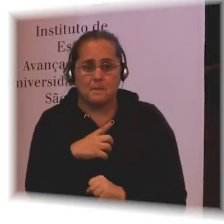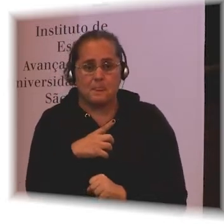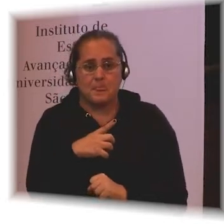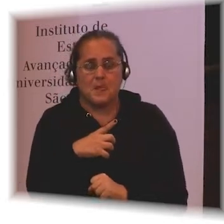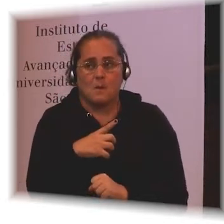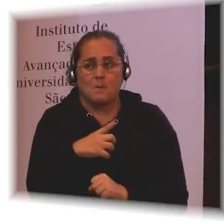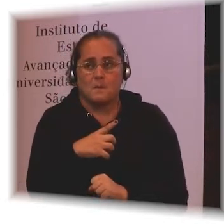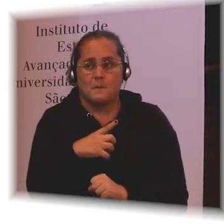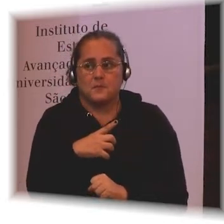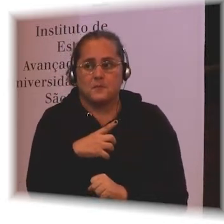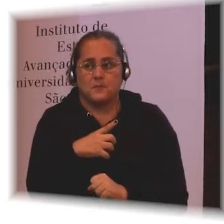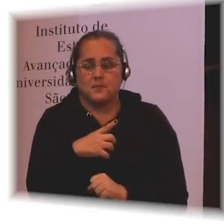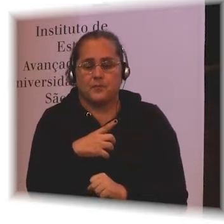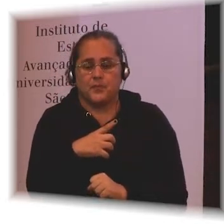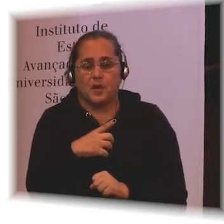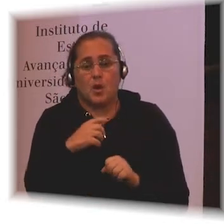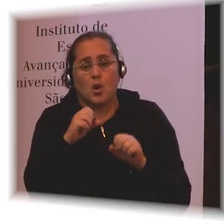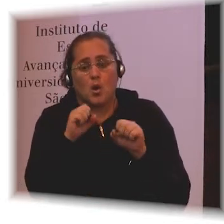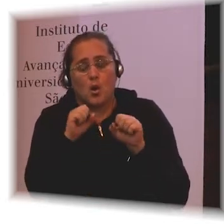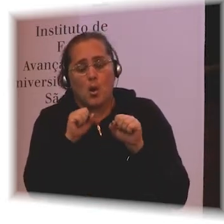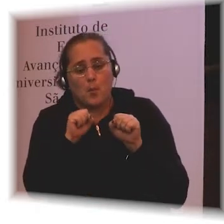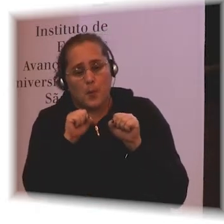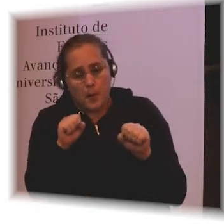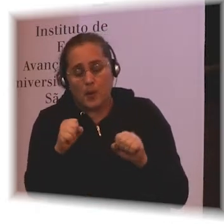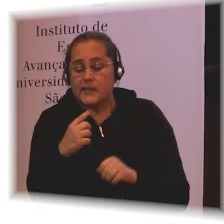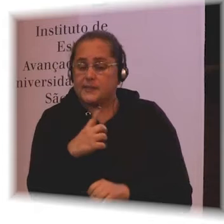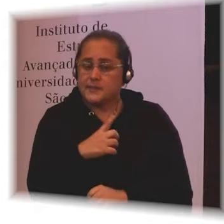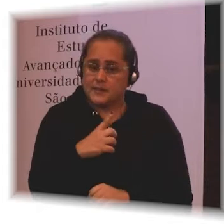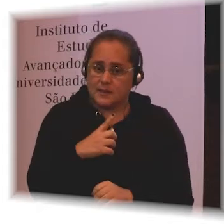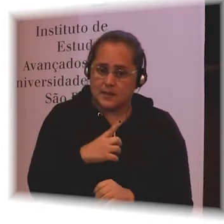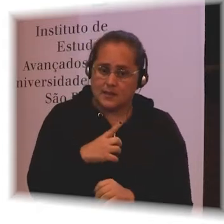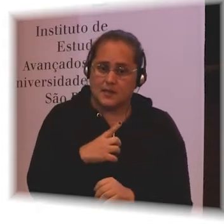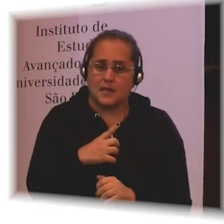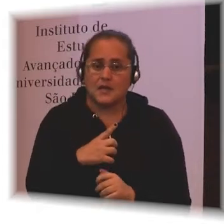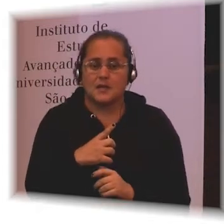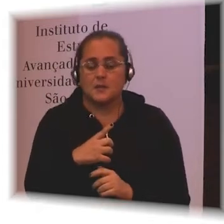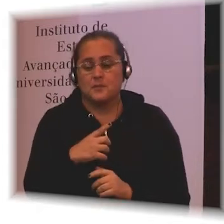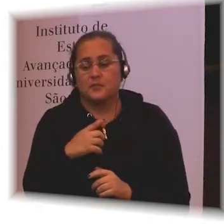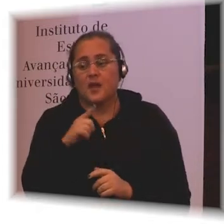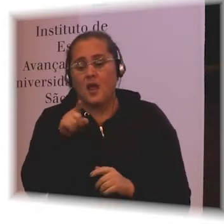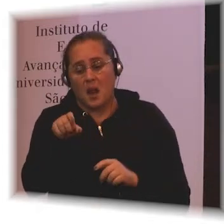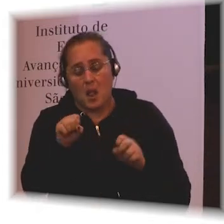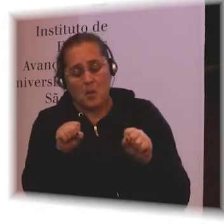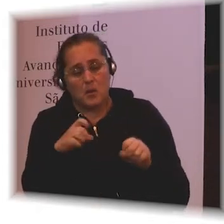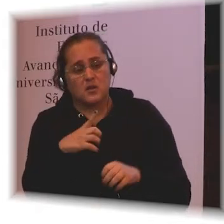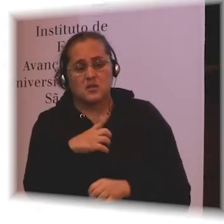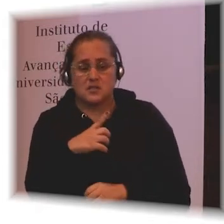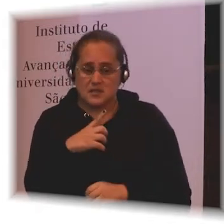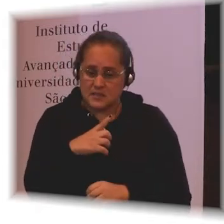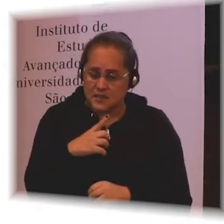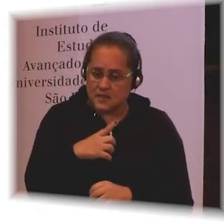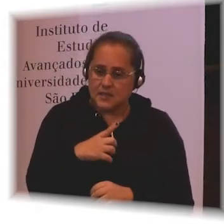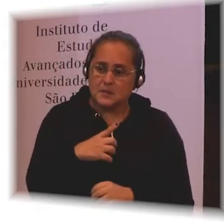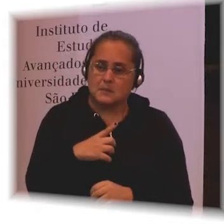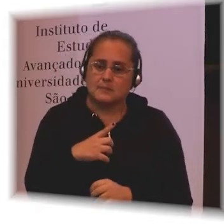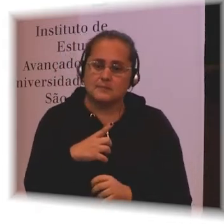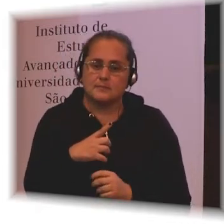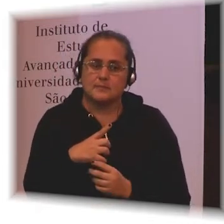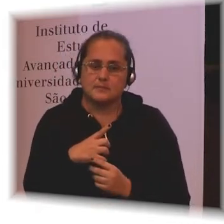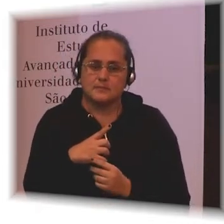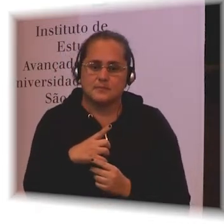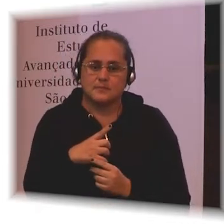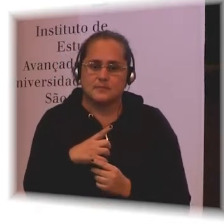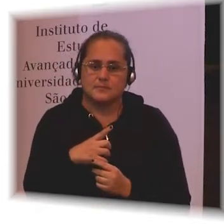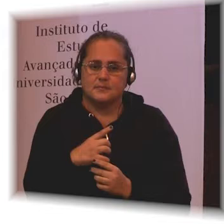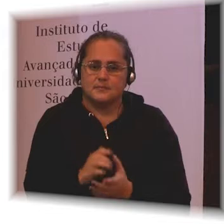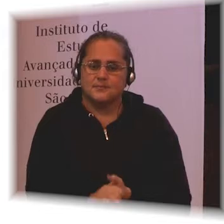obrigada. So the person has a health condition, and because of the health condition, he may or she may experience difficulties in body function and